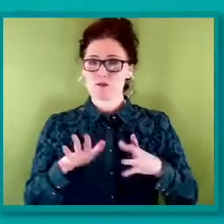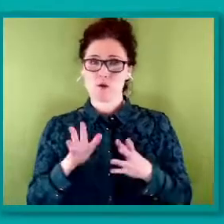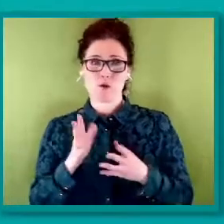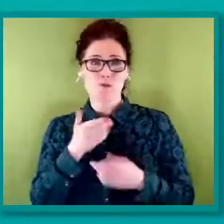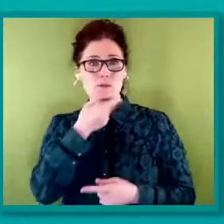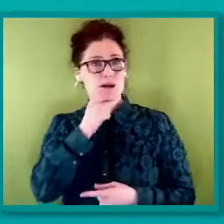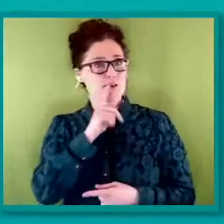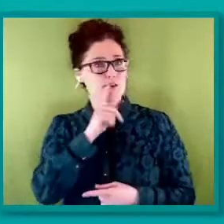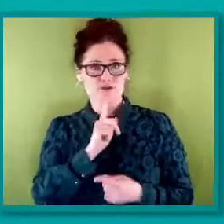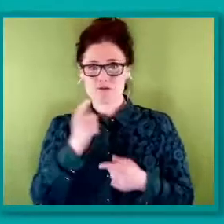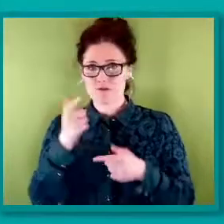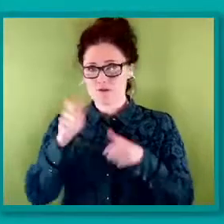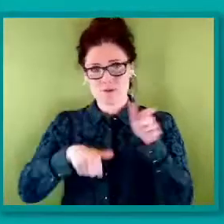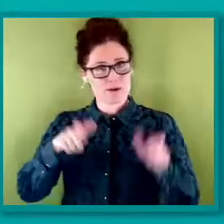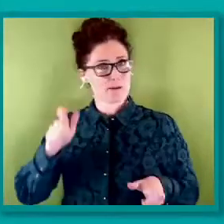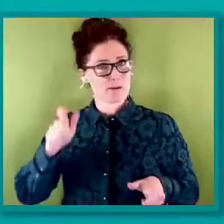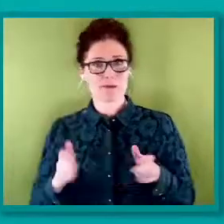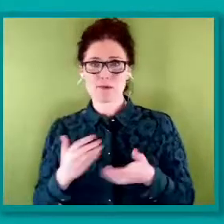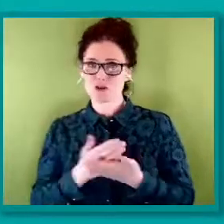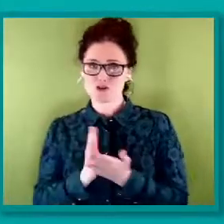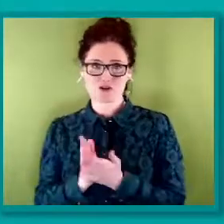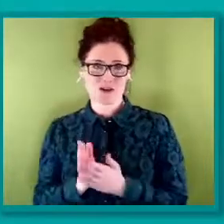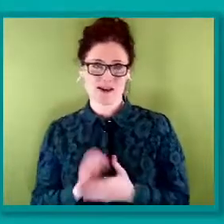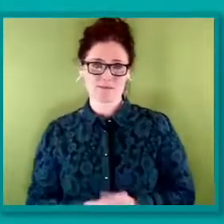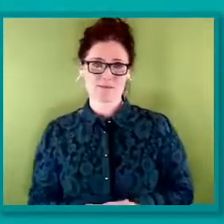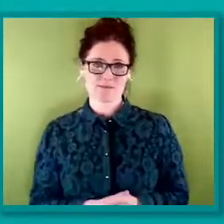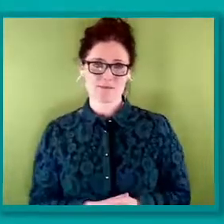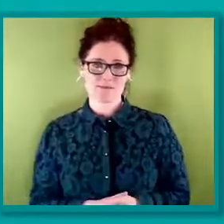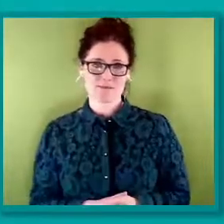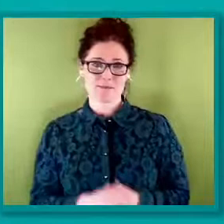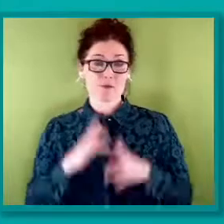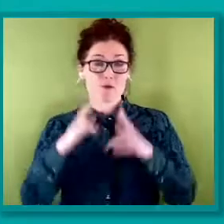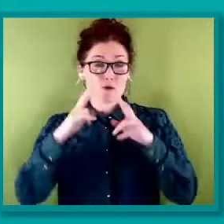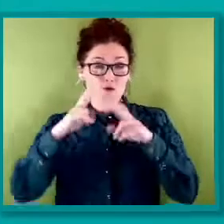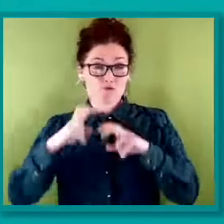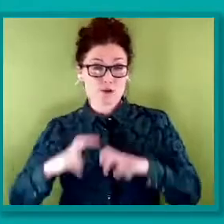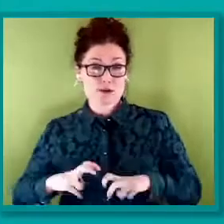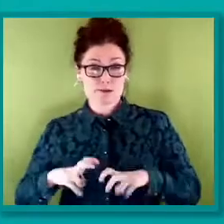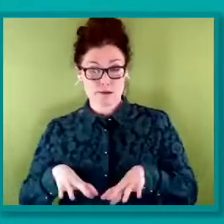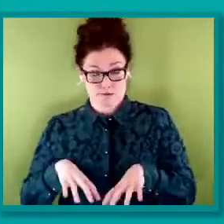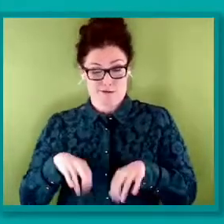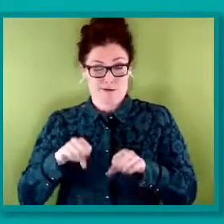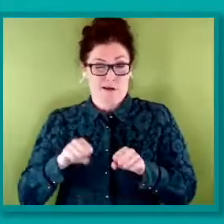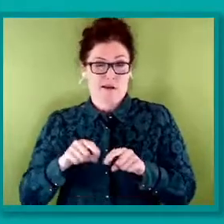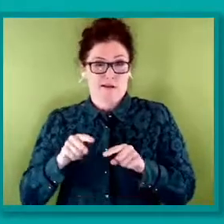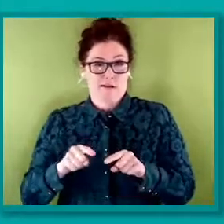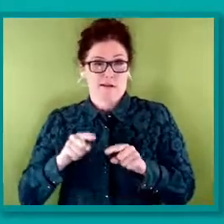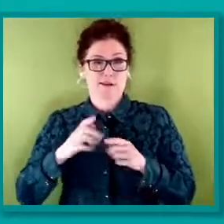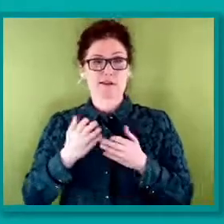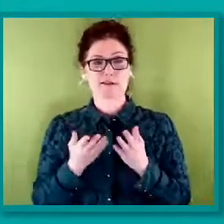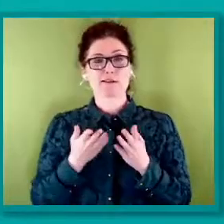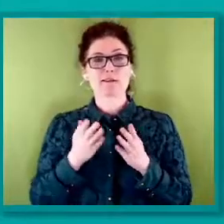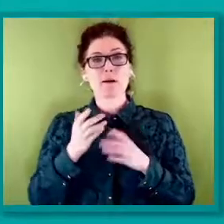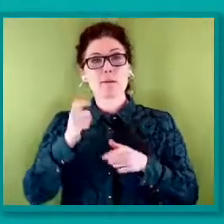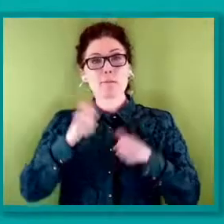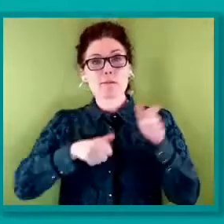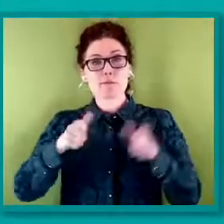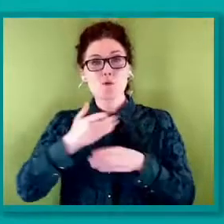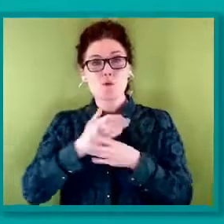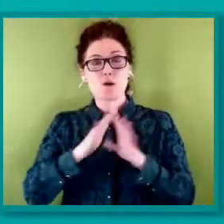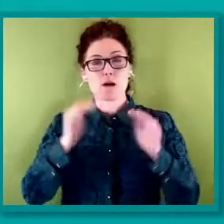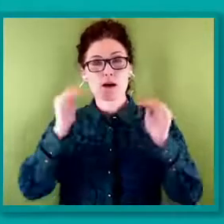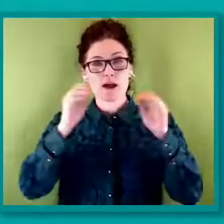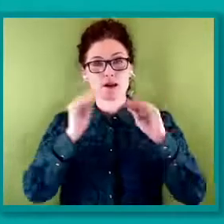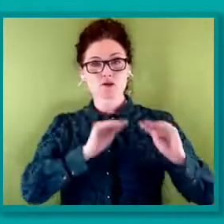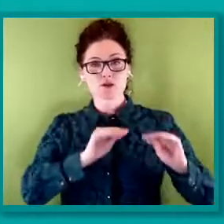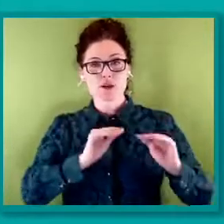Preliminary research on the working conditions for LGBT plus staff in higher education during the pandemic revealed a number of worrying